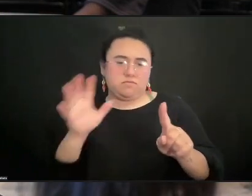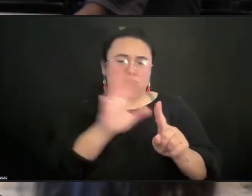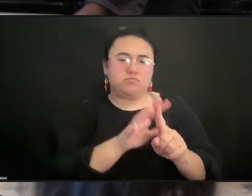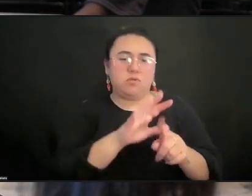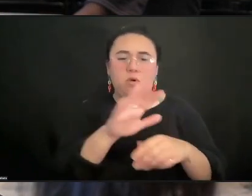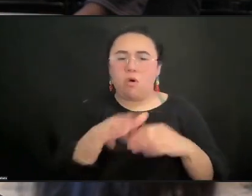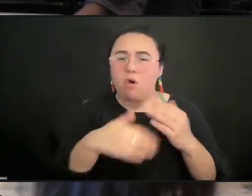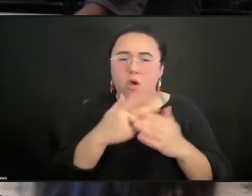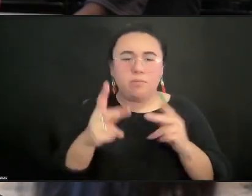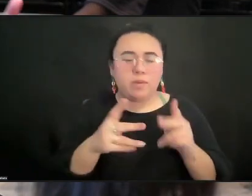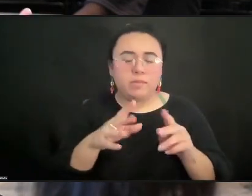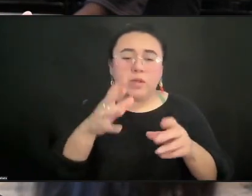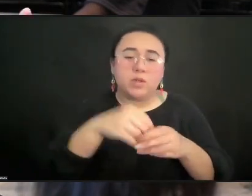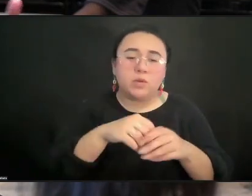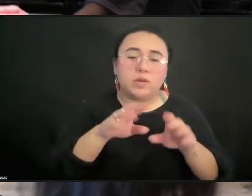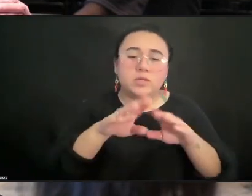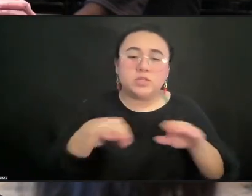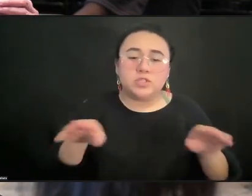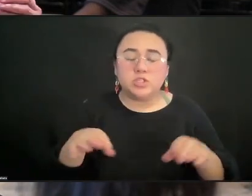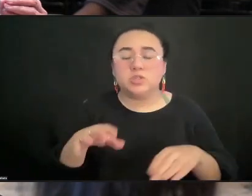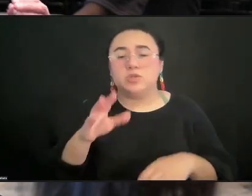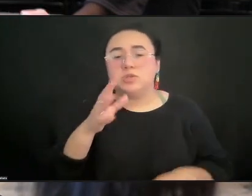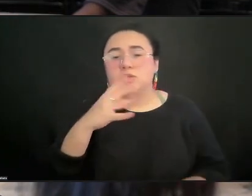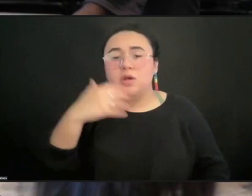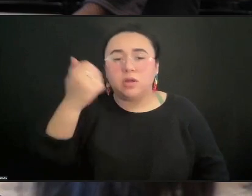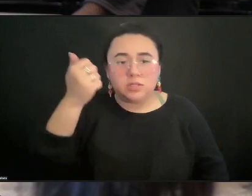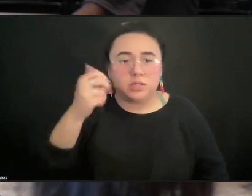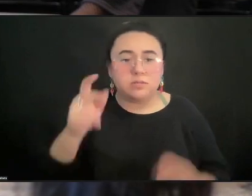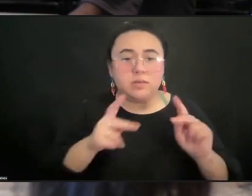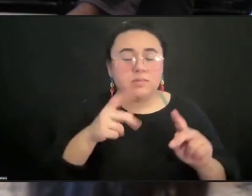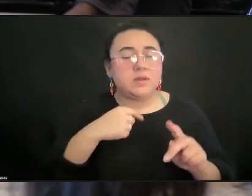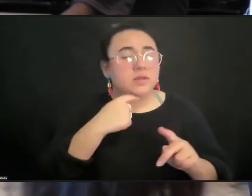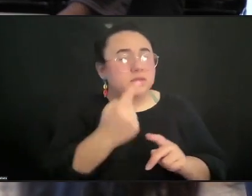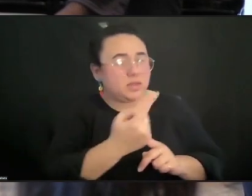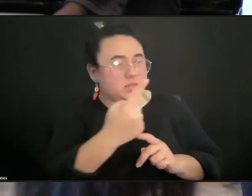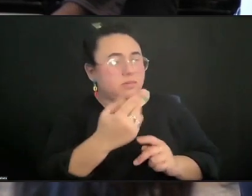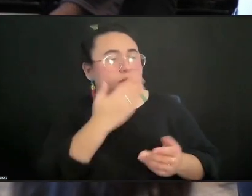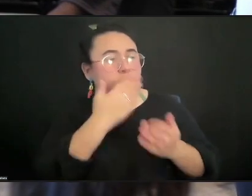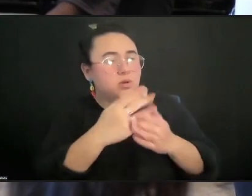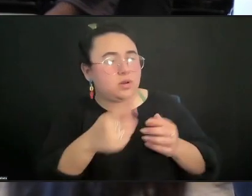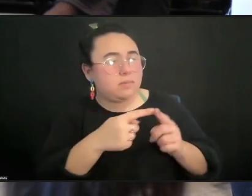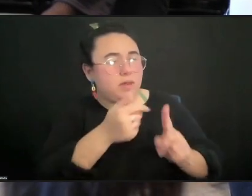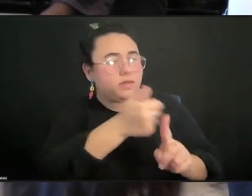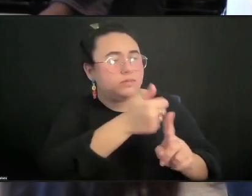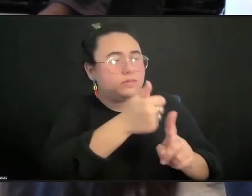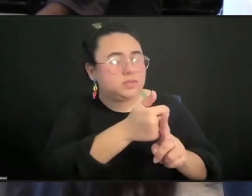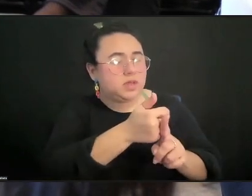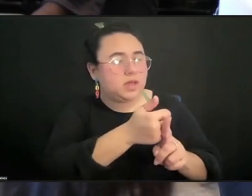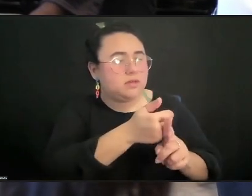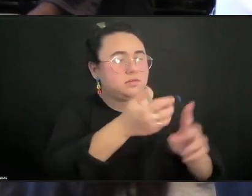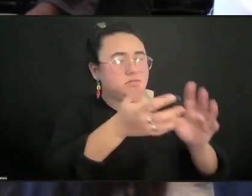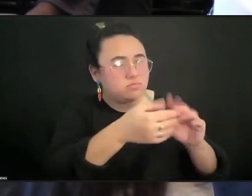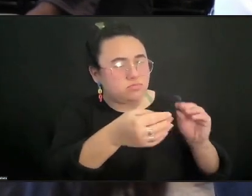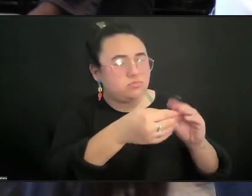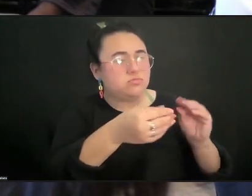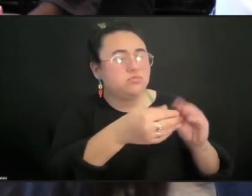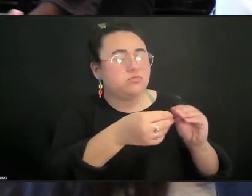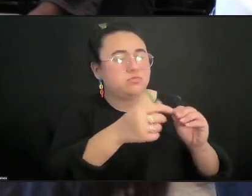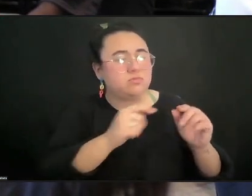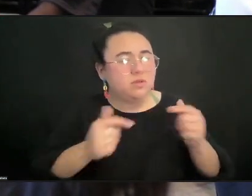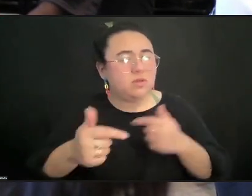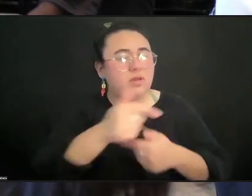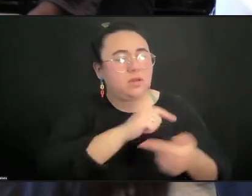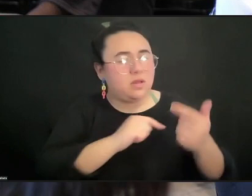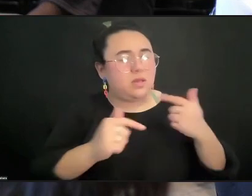children, tell that person something good about them. And after three days, the